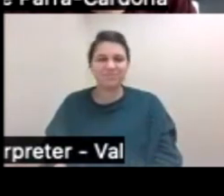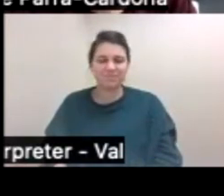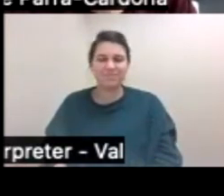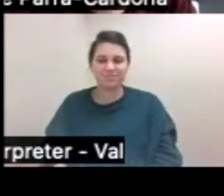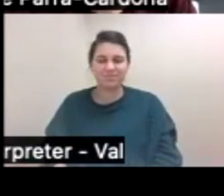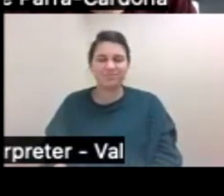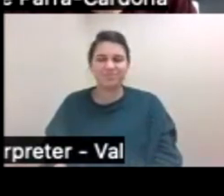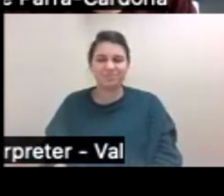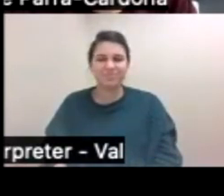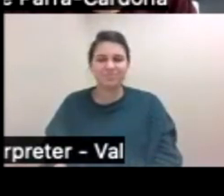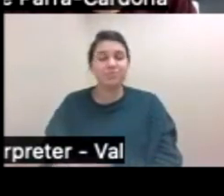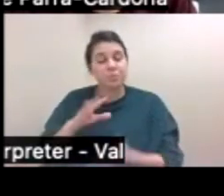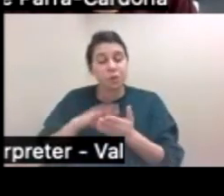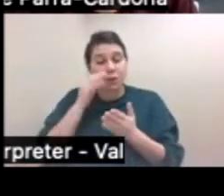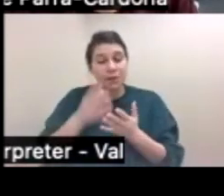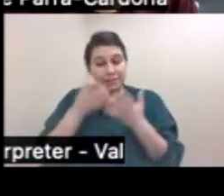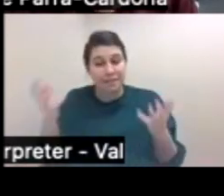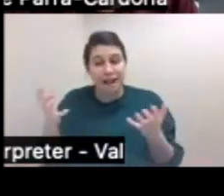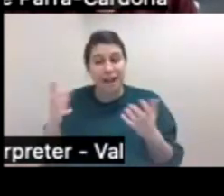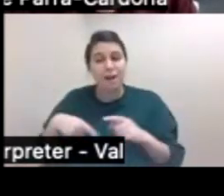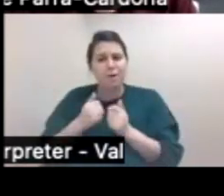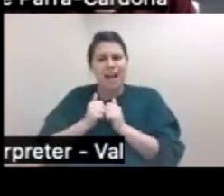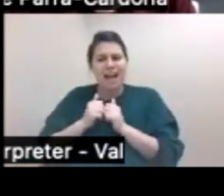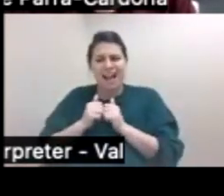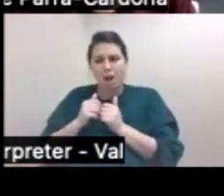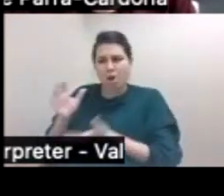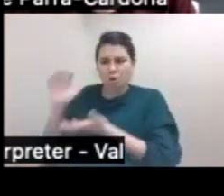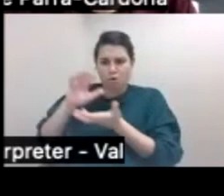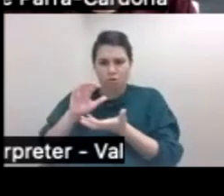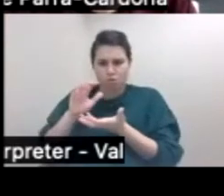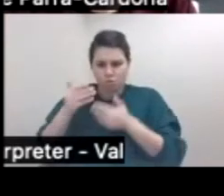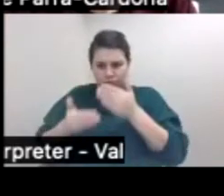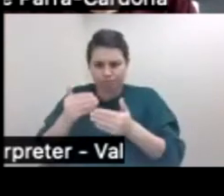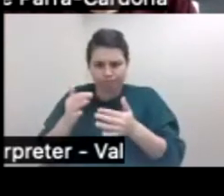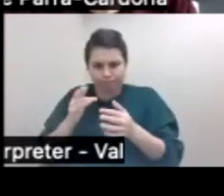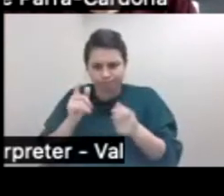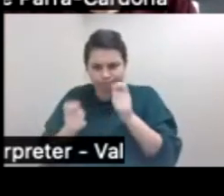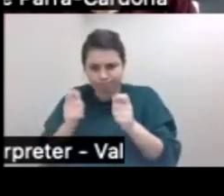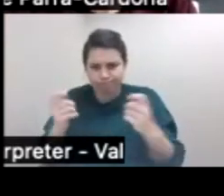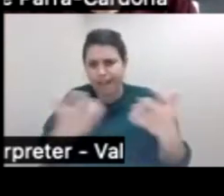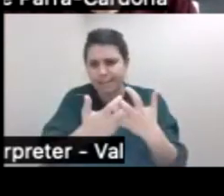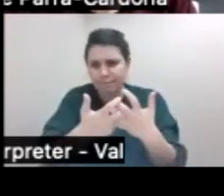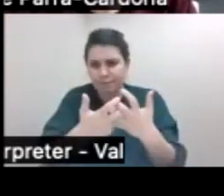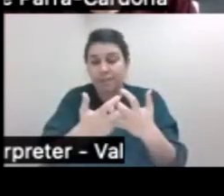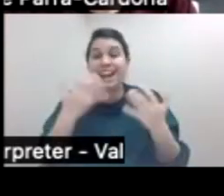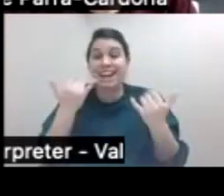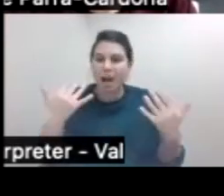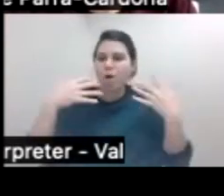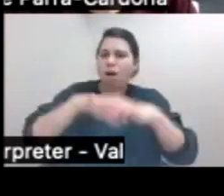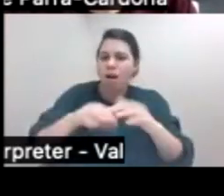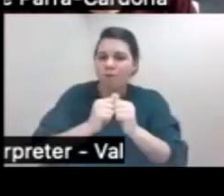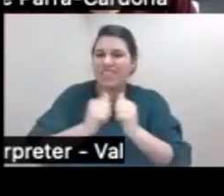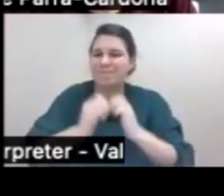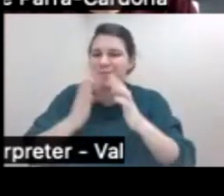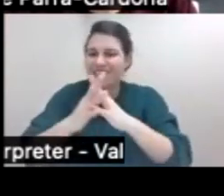learned quite a bit about adaptation. We're integrating now that with implementation science and we are